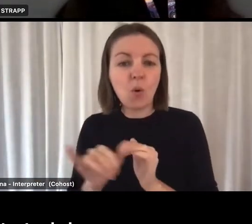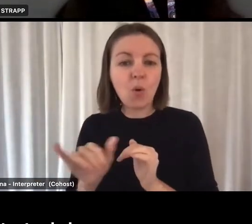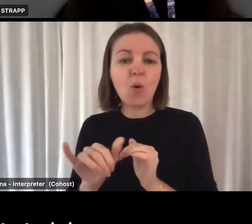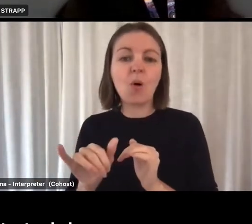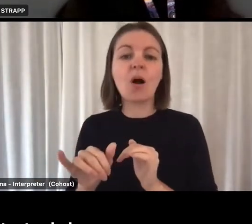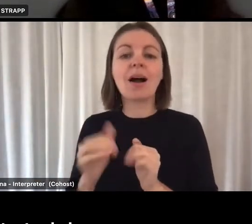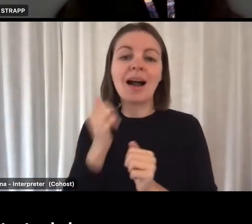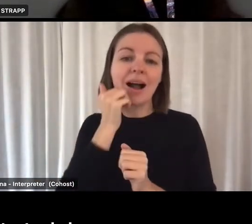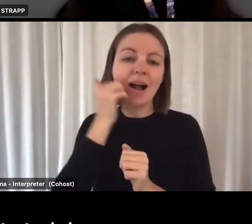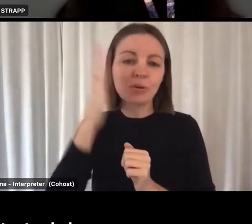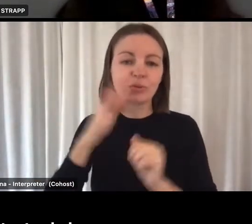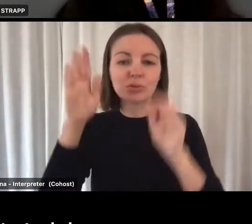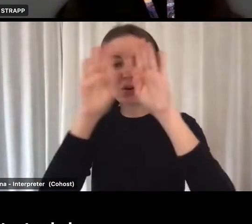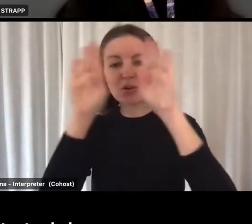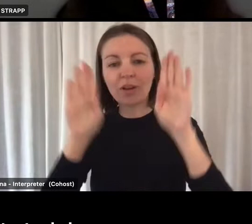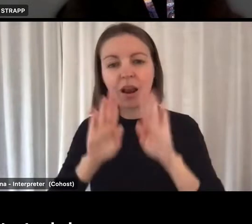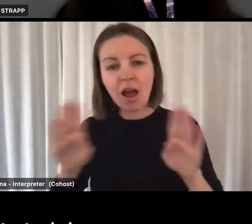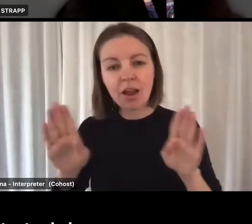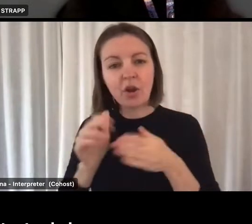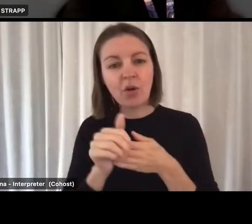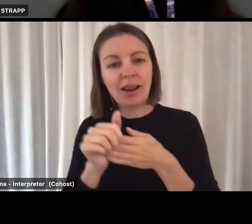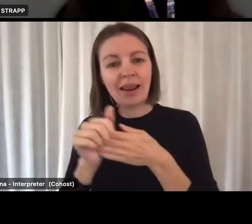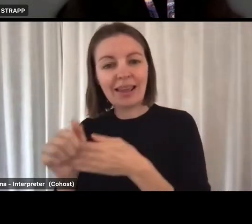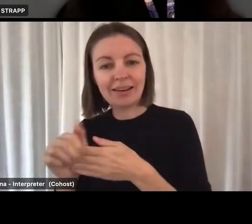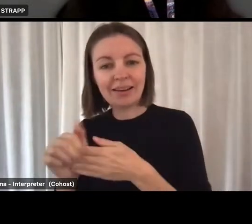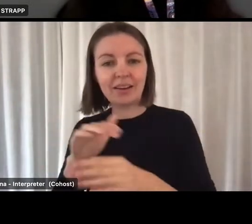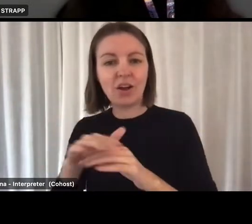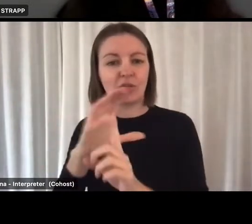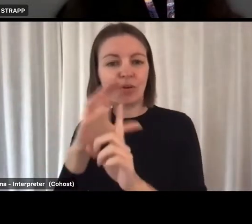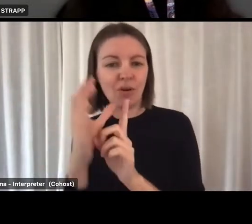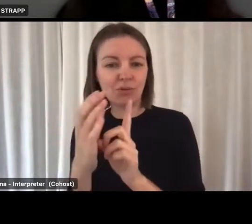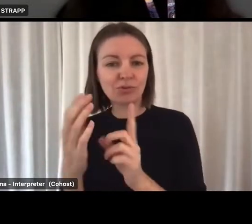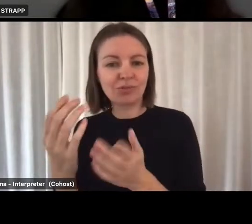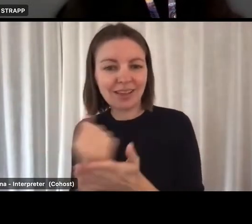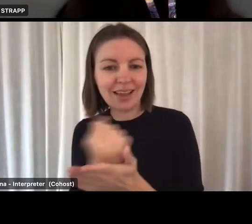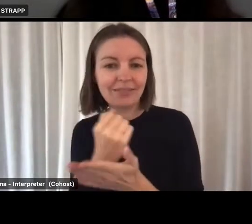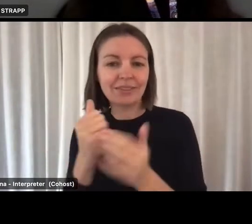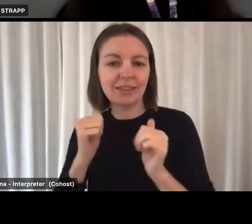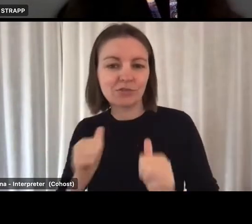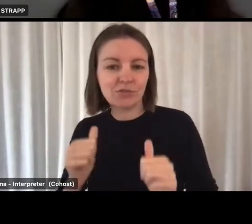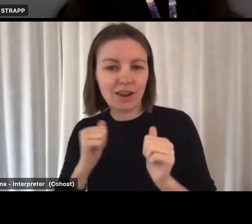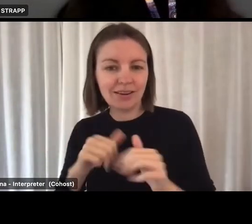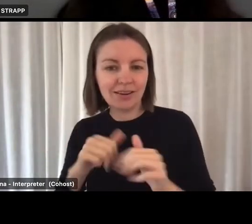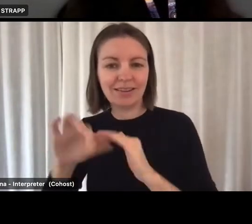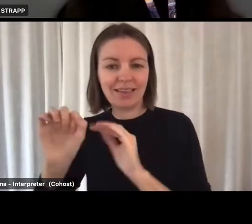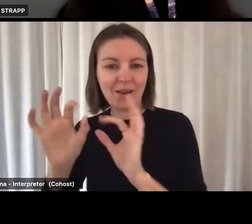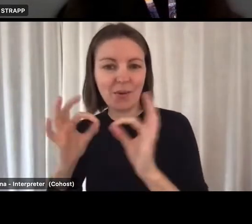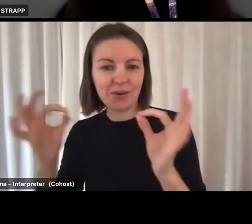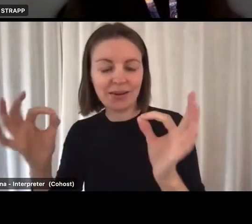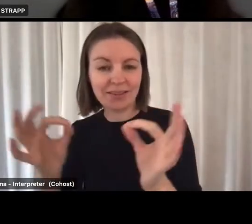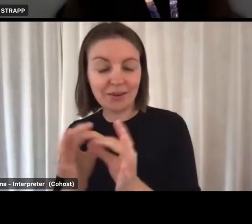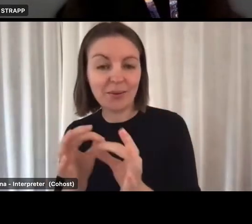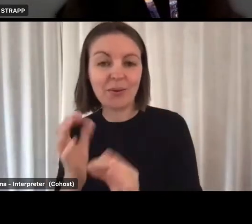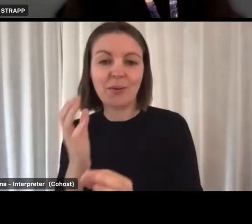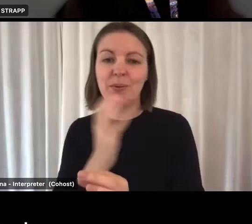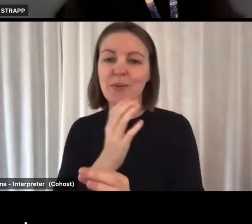takes the lead on cultural safety training in their organisation. So it's lot of information.